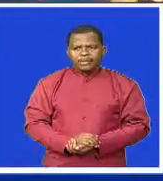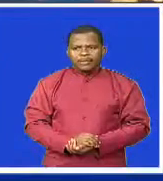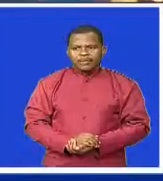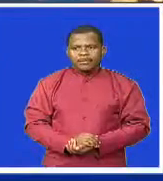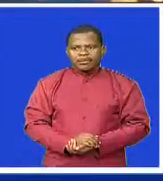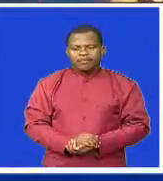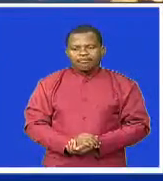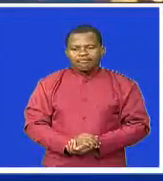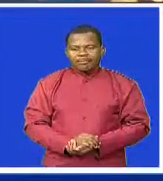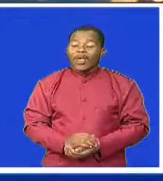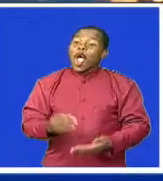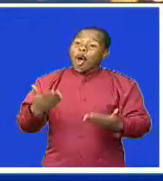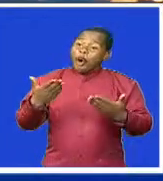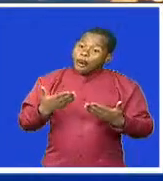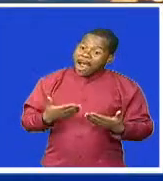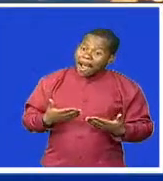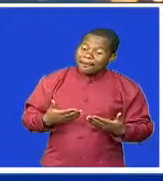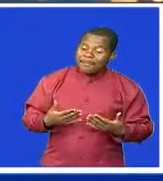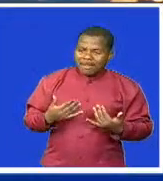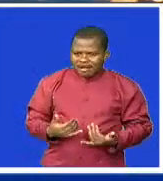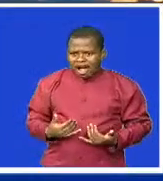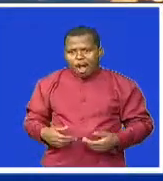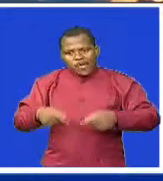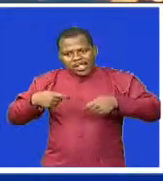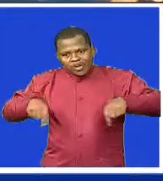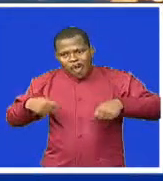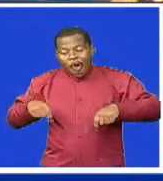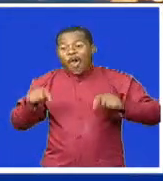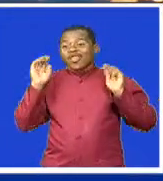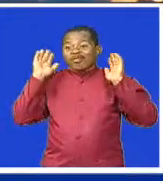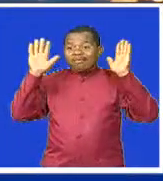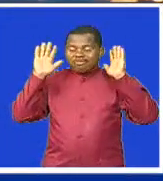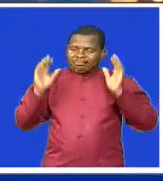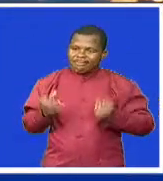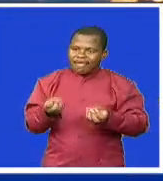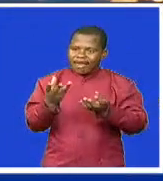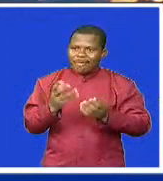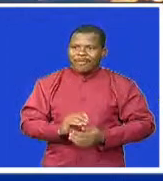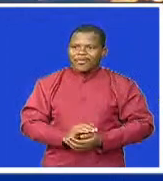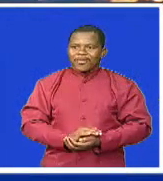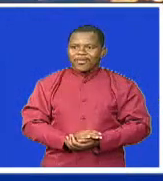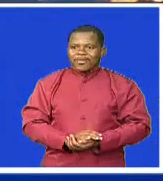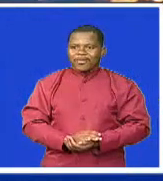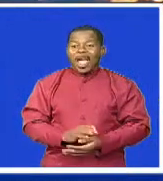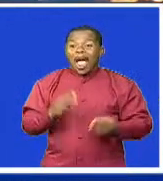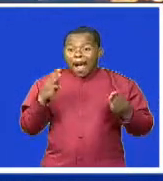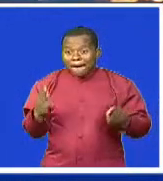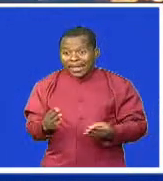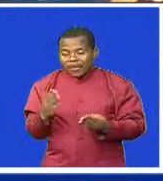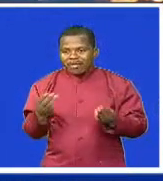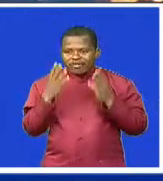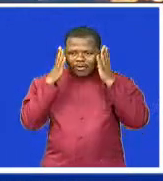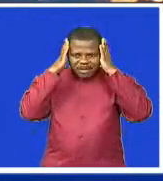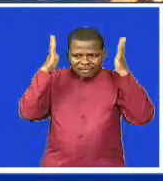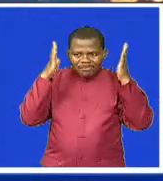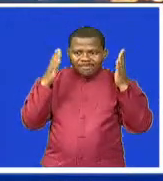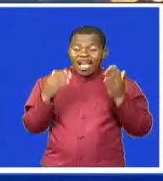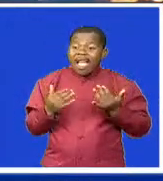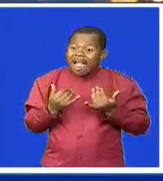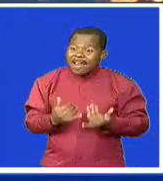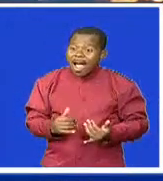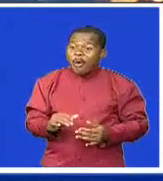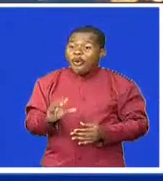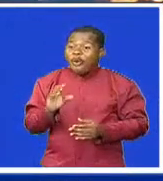A very good evening once again. Now we'll take on to our sports news. Ema Swati now have their own local online sports